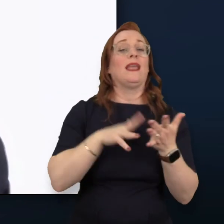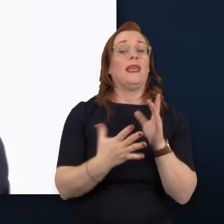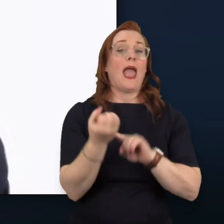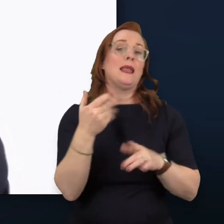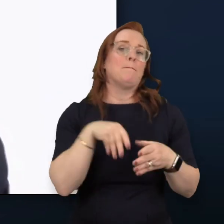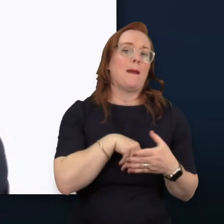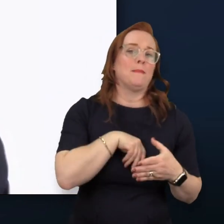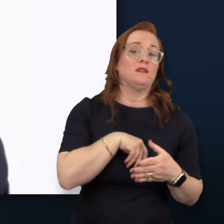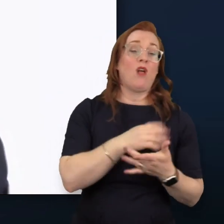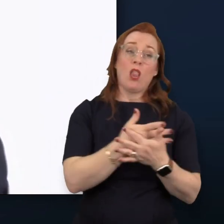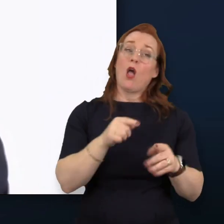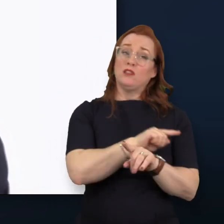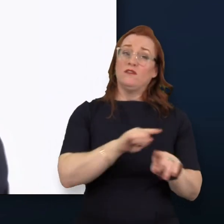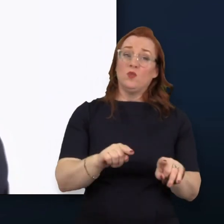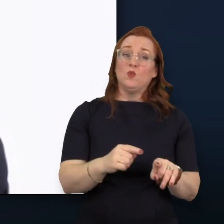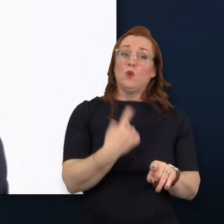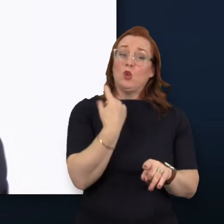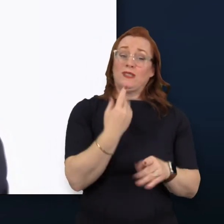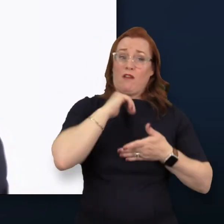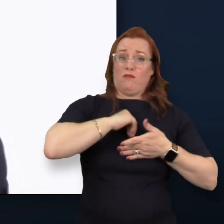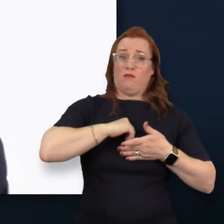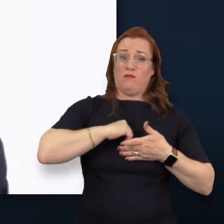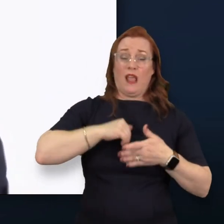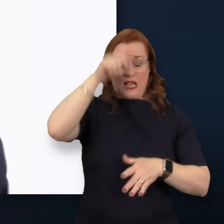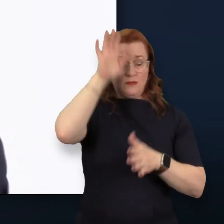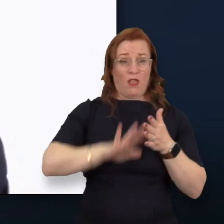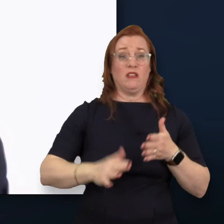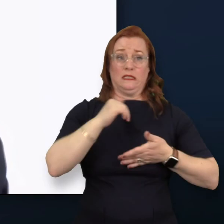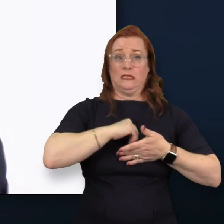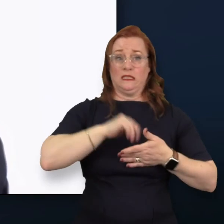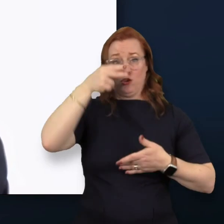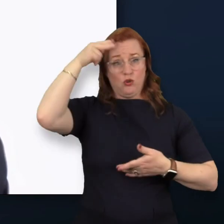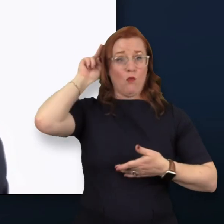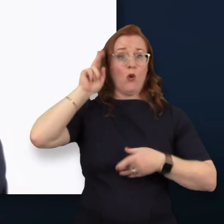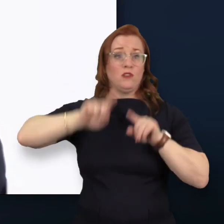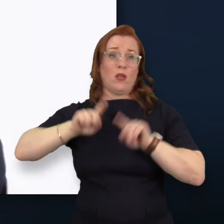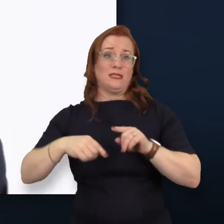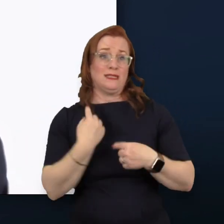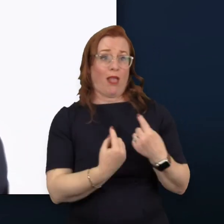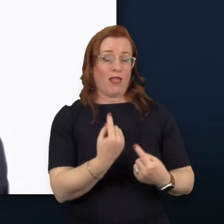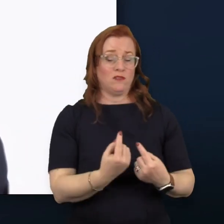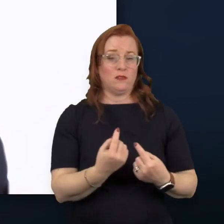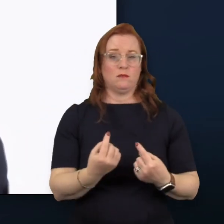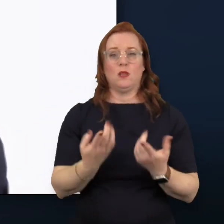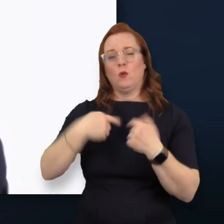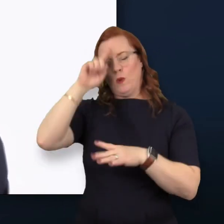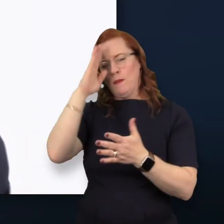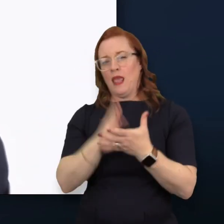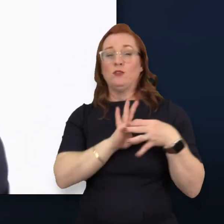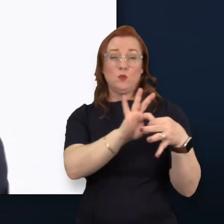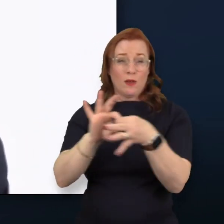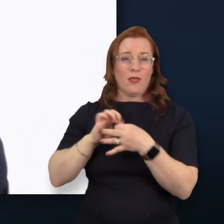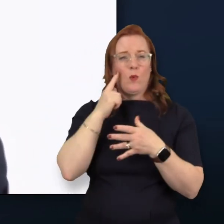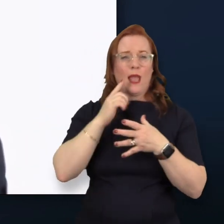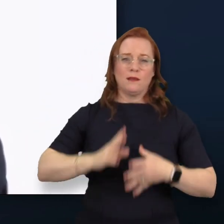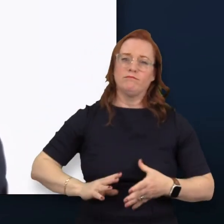of whom have lived experience of neurodiversity themselves. We believe that together we can build a stronger